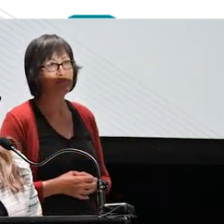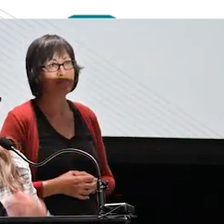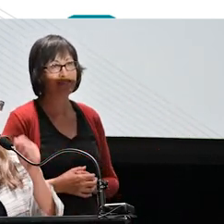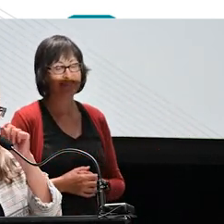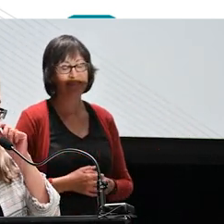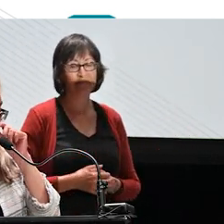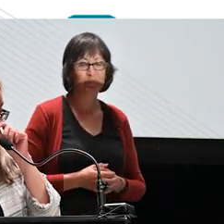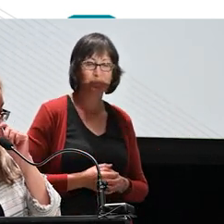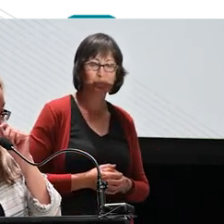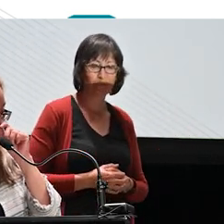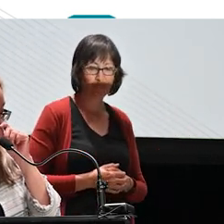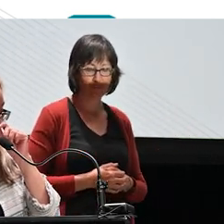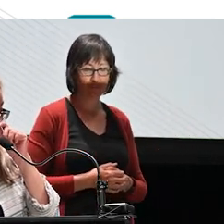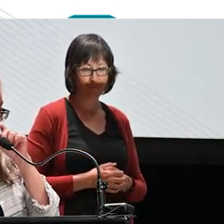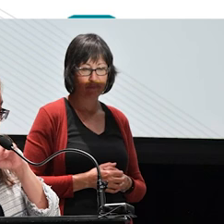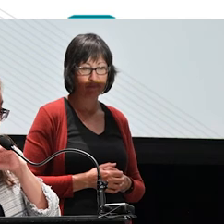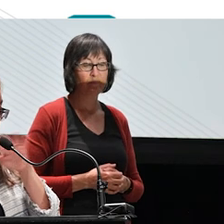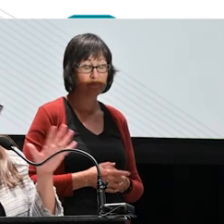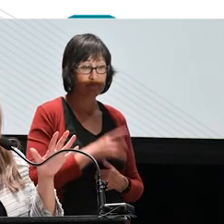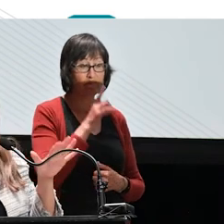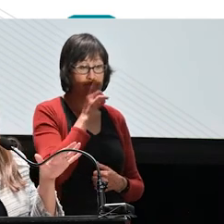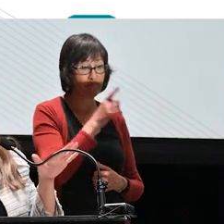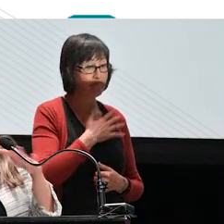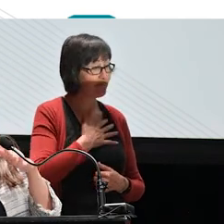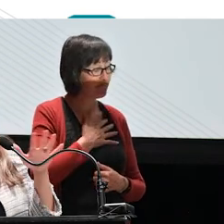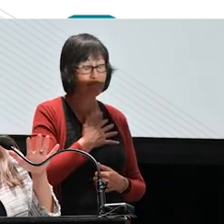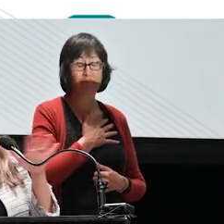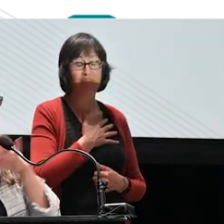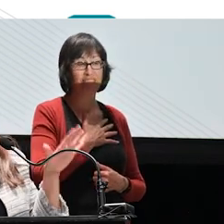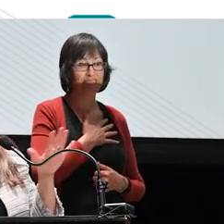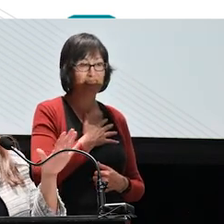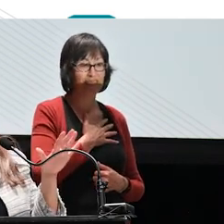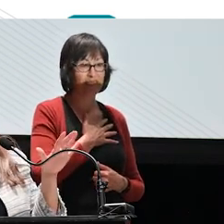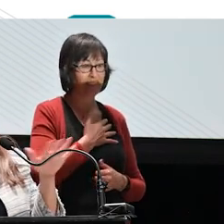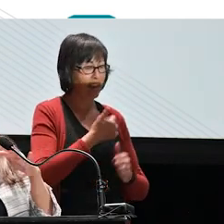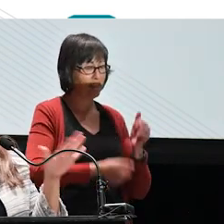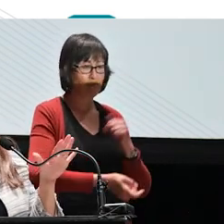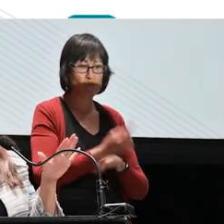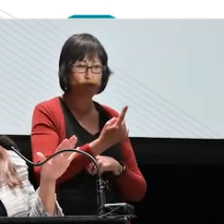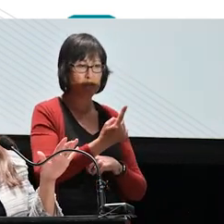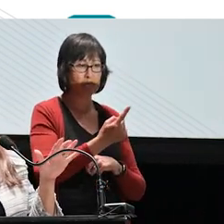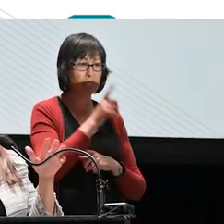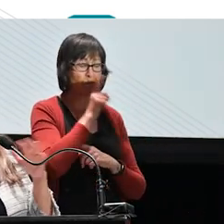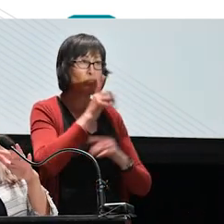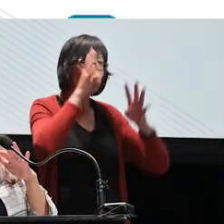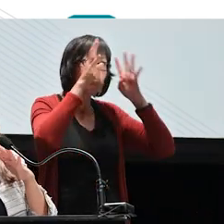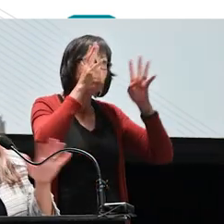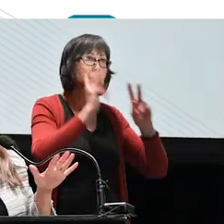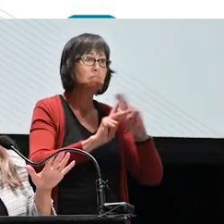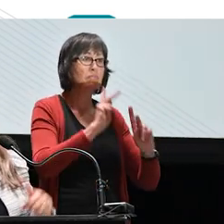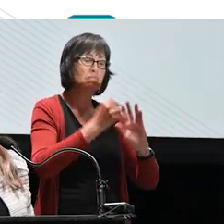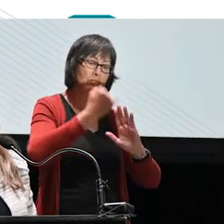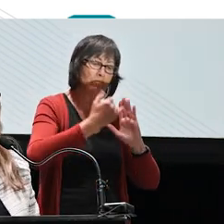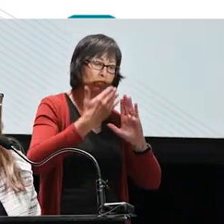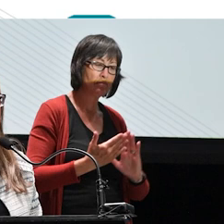And, um, it has just been, and every single one of them, true creatives and, and